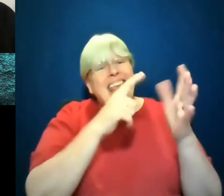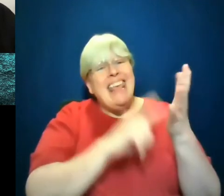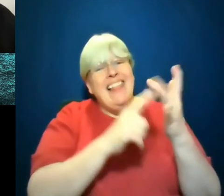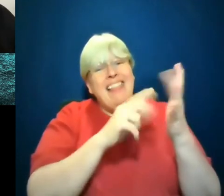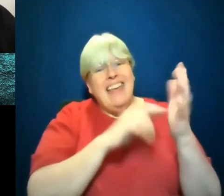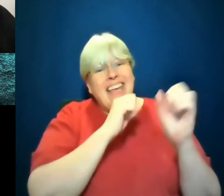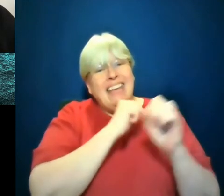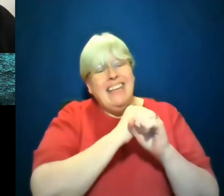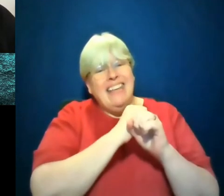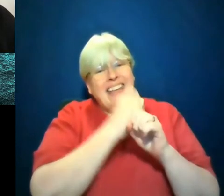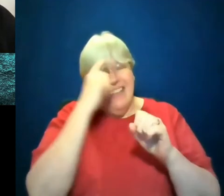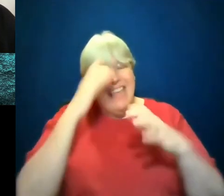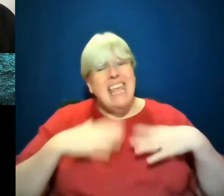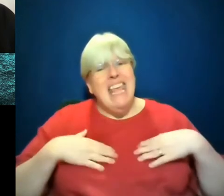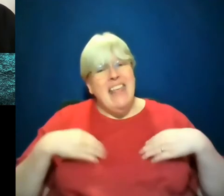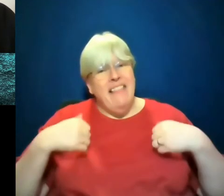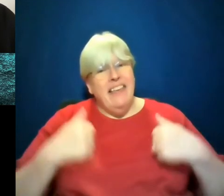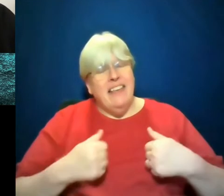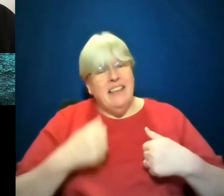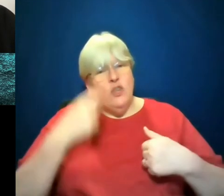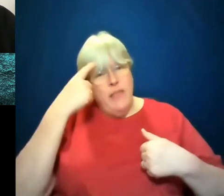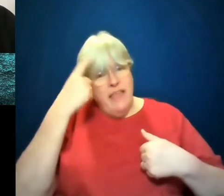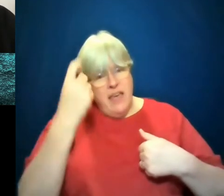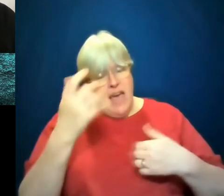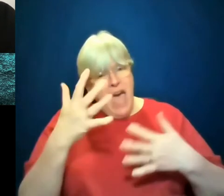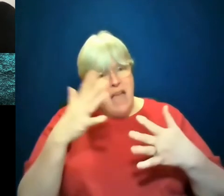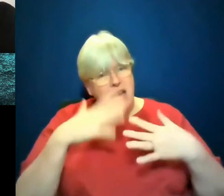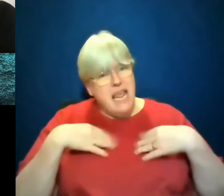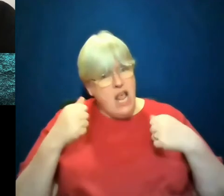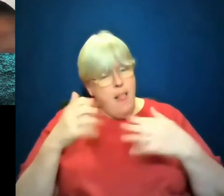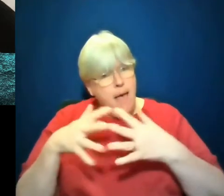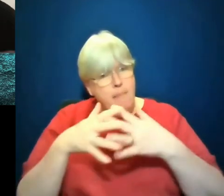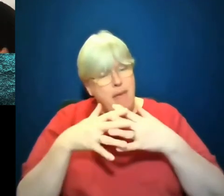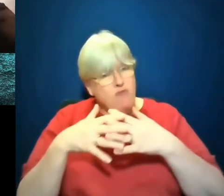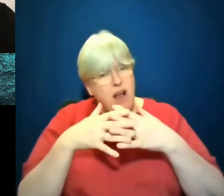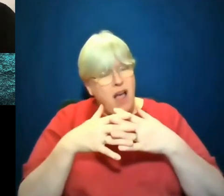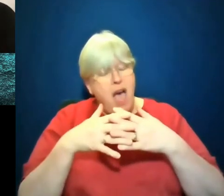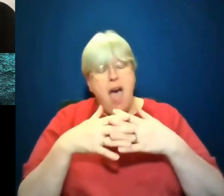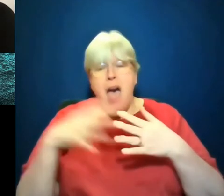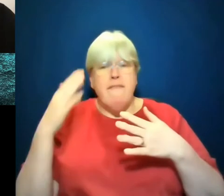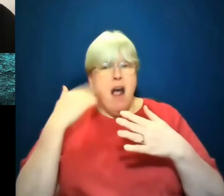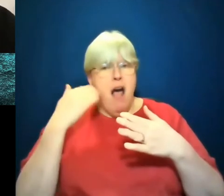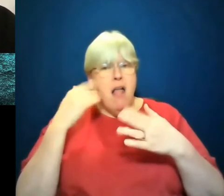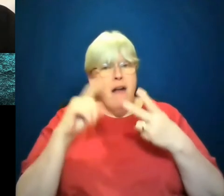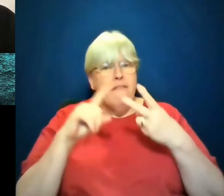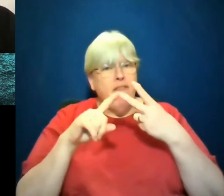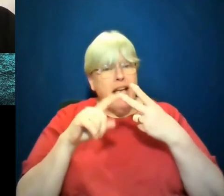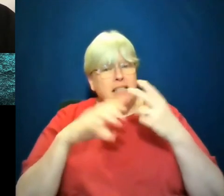color is the vice president for the first time. But it's very much to be said and done.